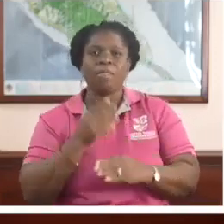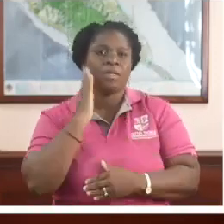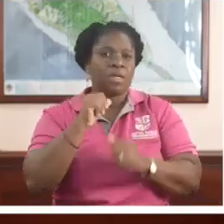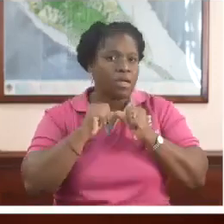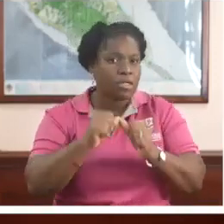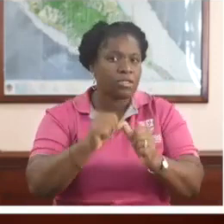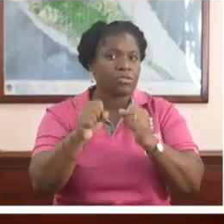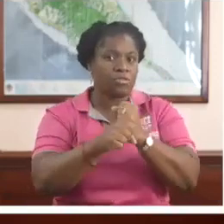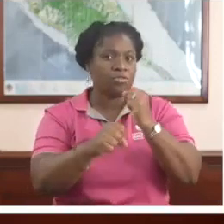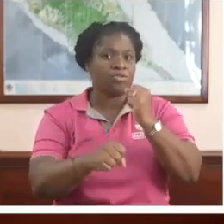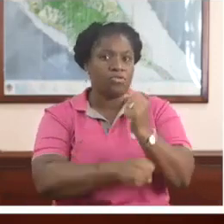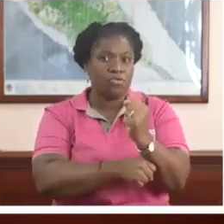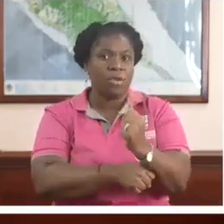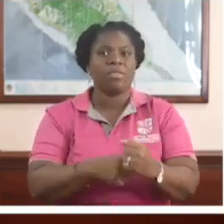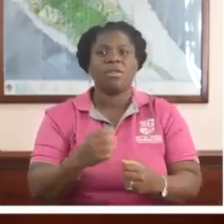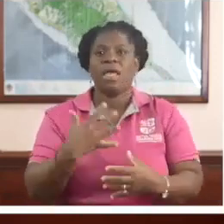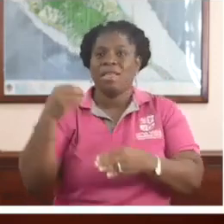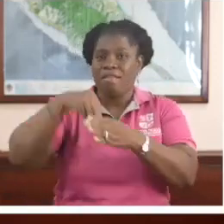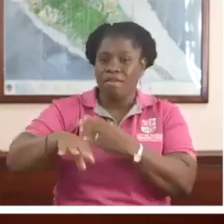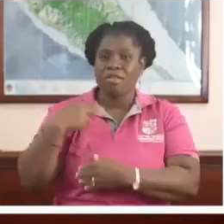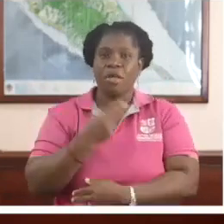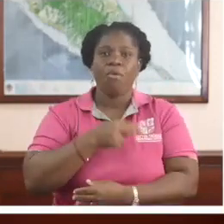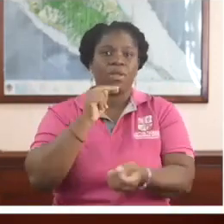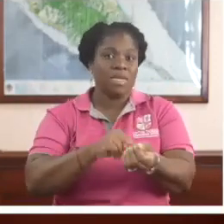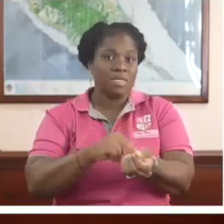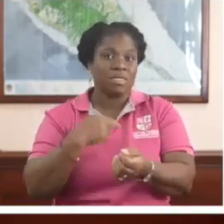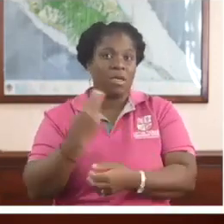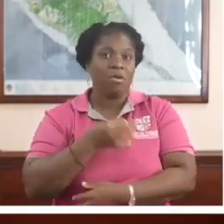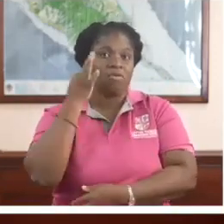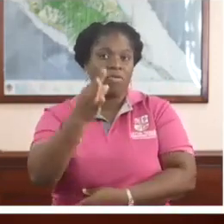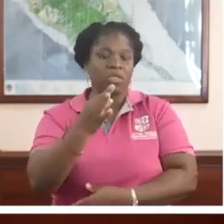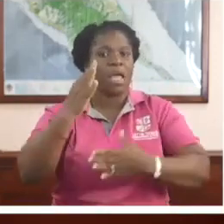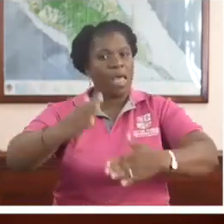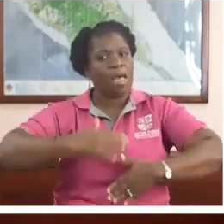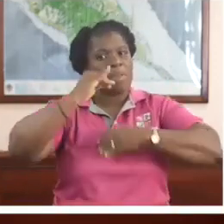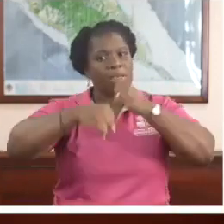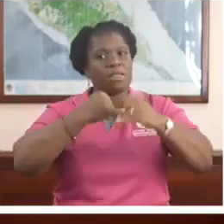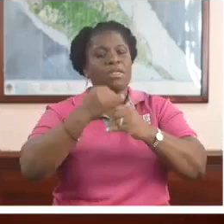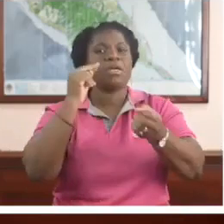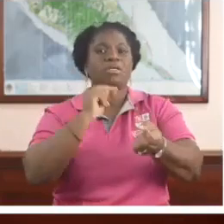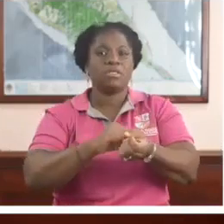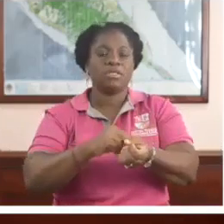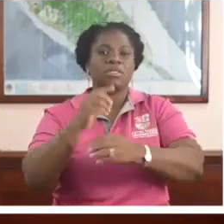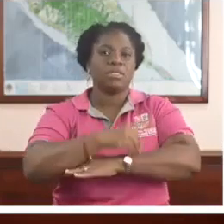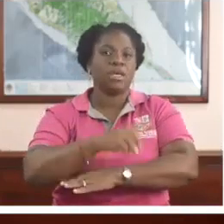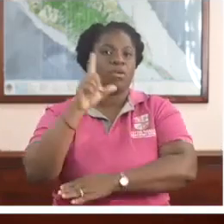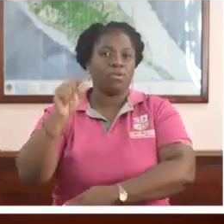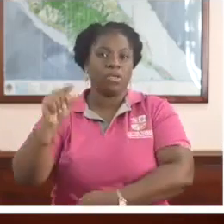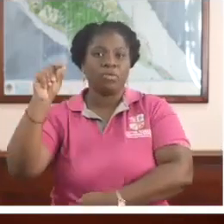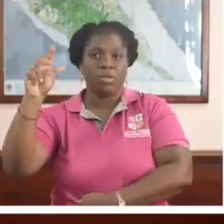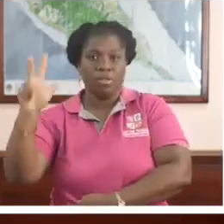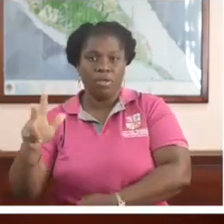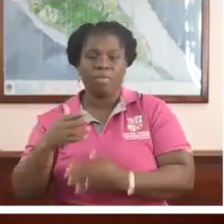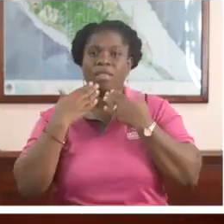our nurses, our future. Happy International Nurses Day 2023. Thank